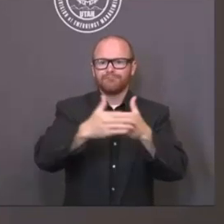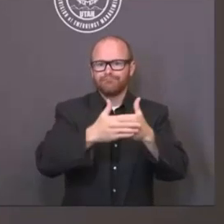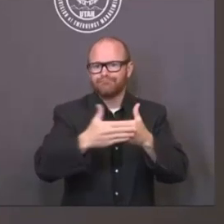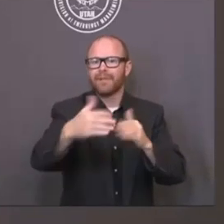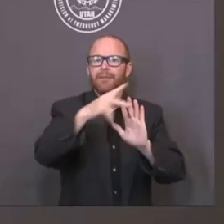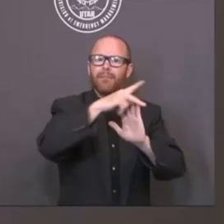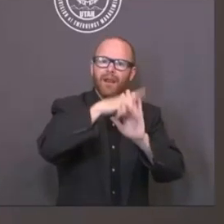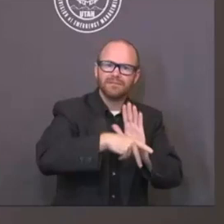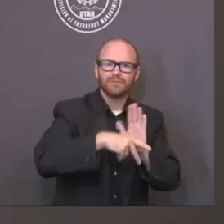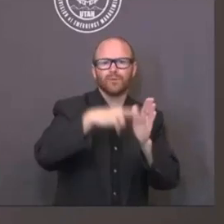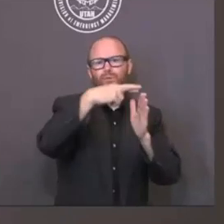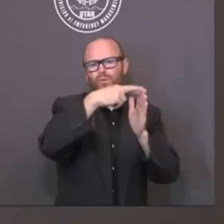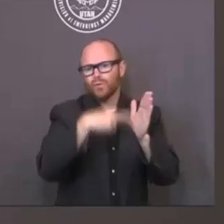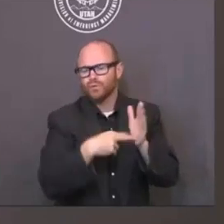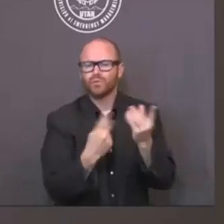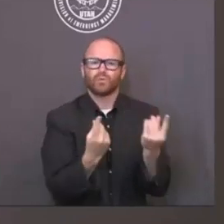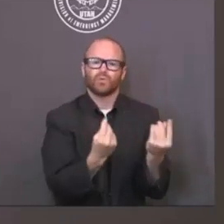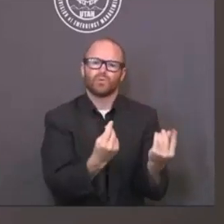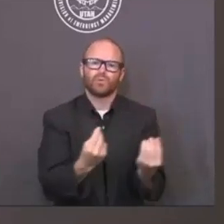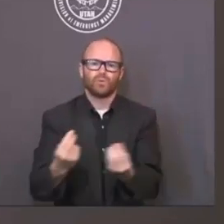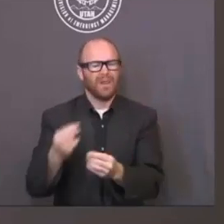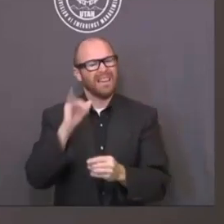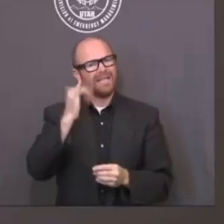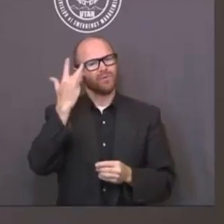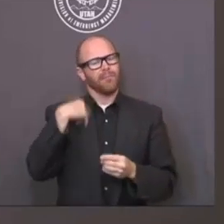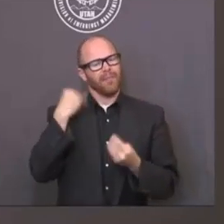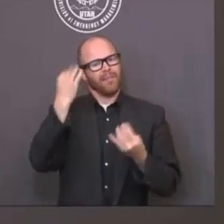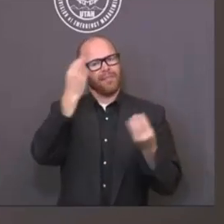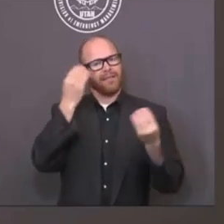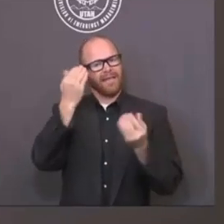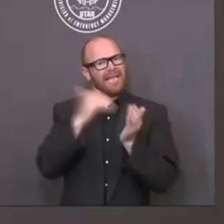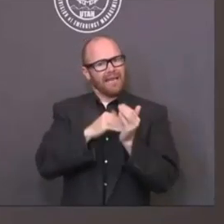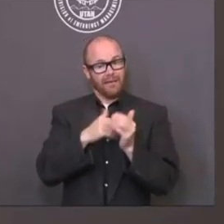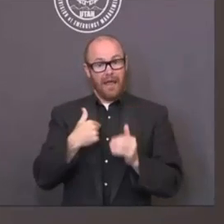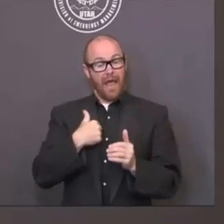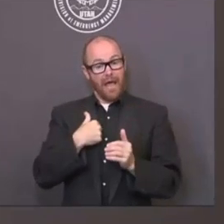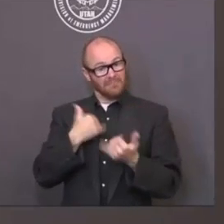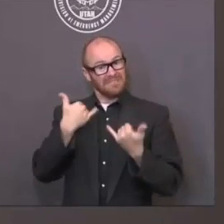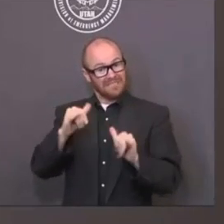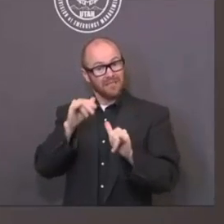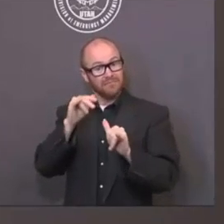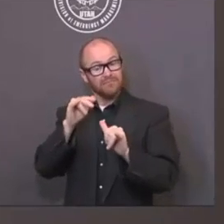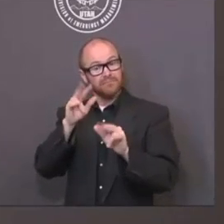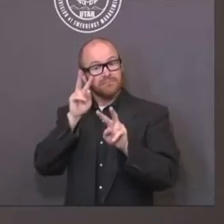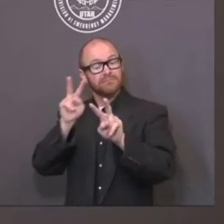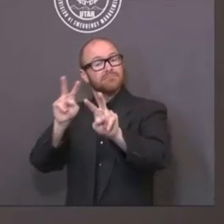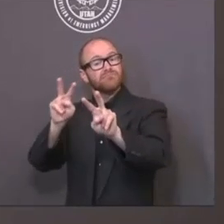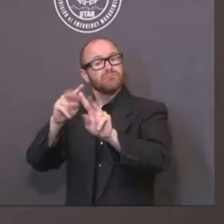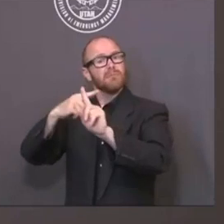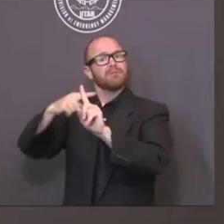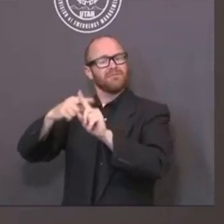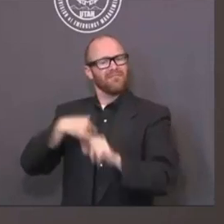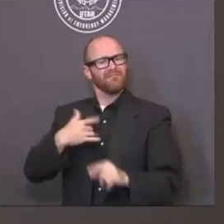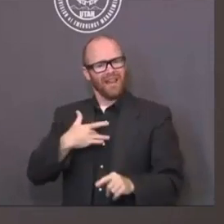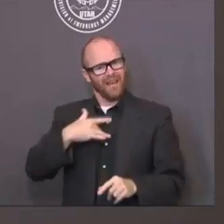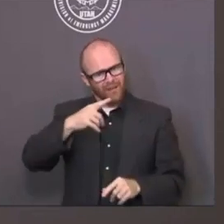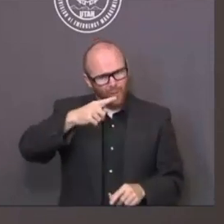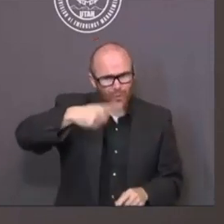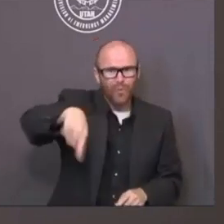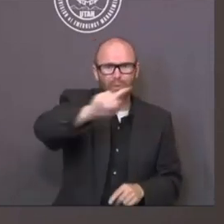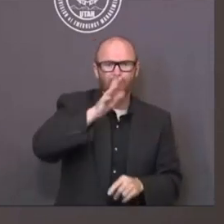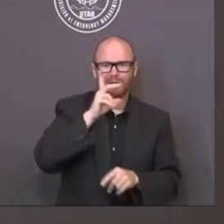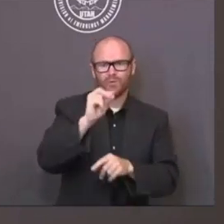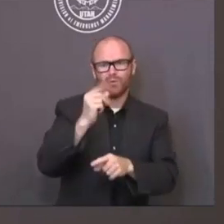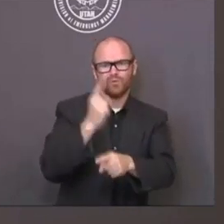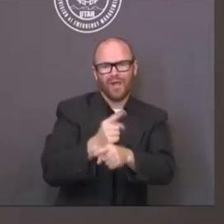So that's really the situation we find ourselves in today, and I'm optimistic. I'm optimistic we're going to do the right thing and continue the